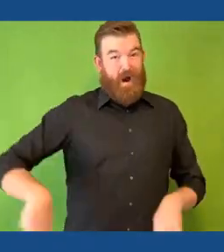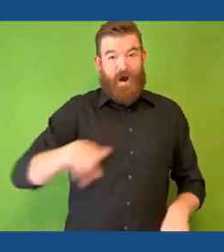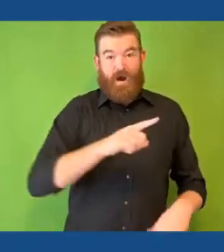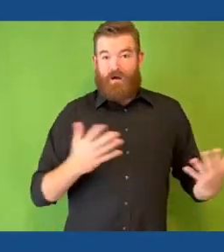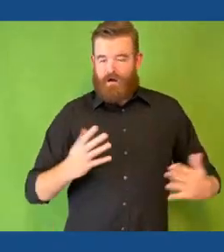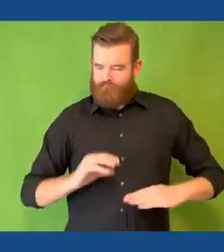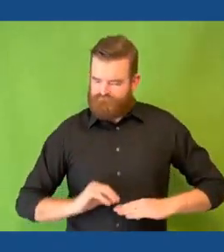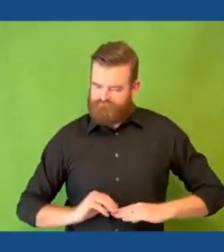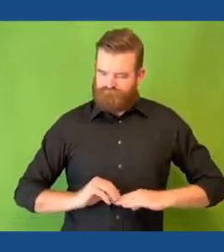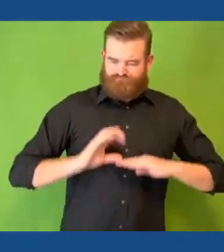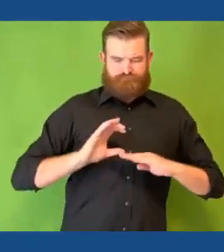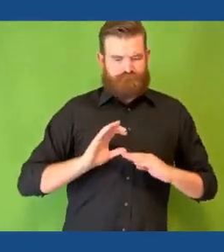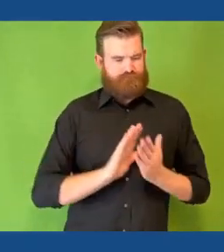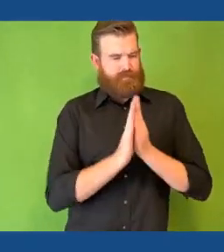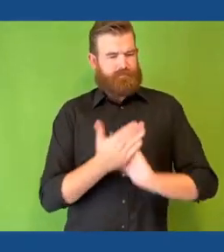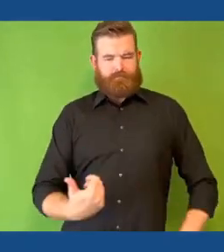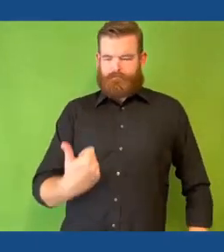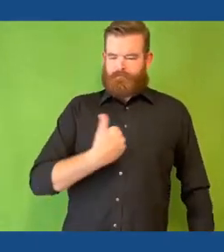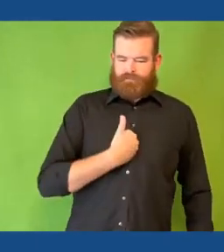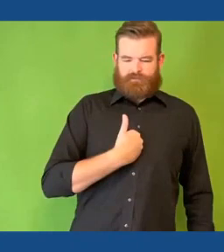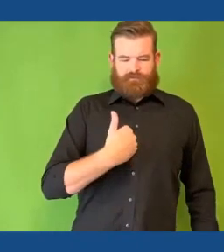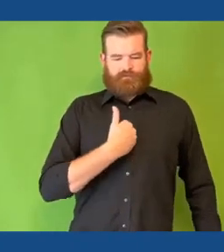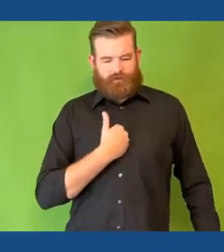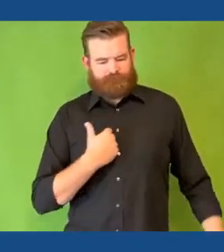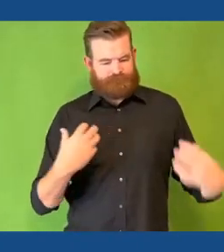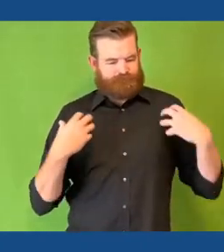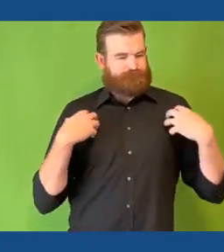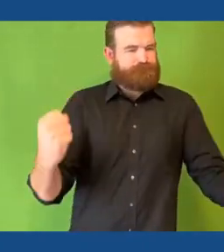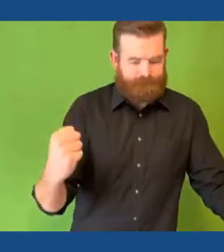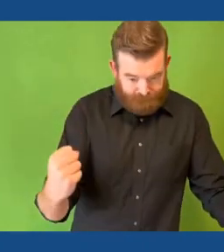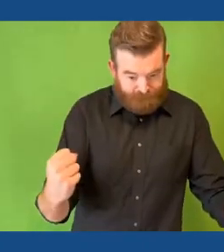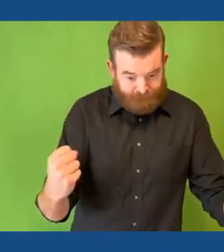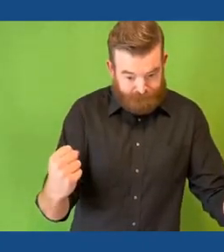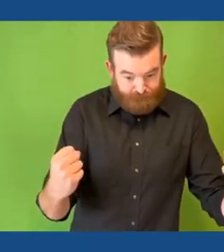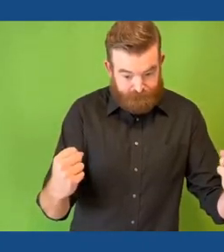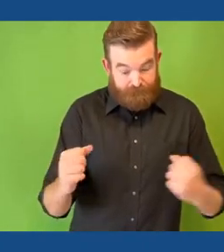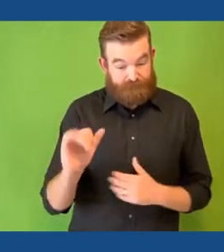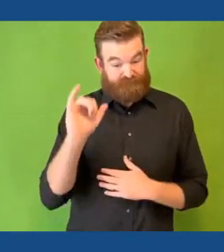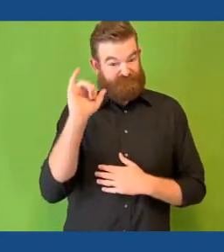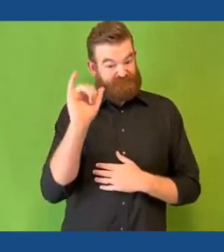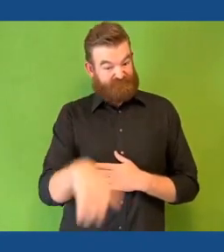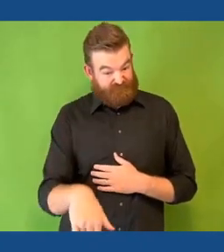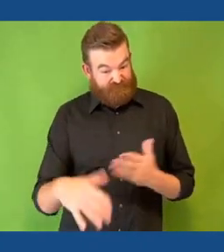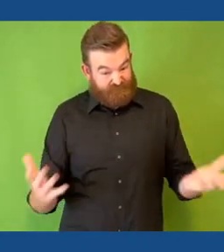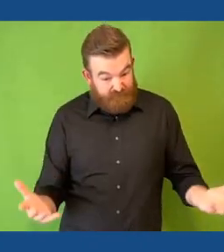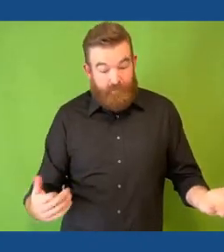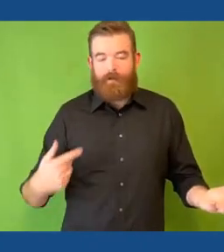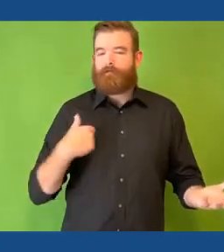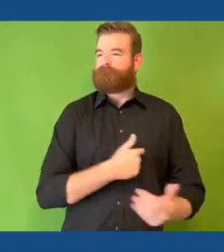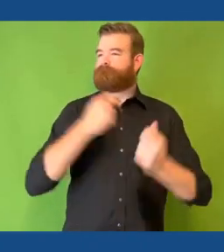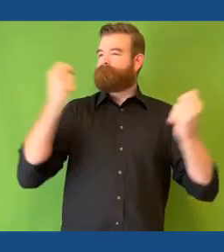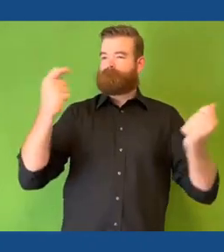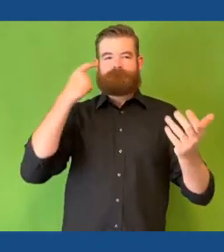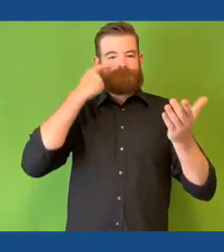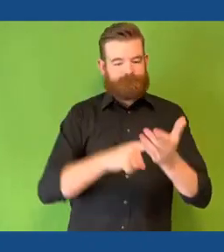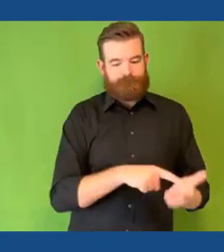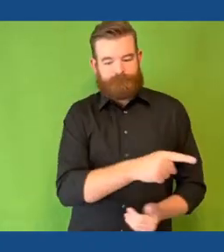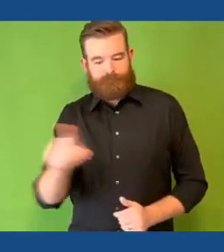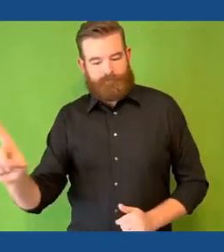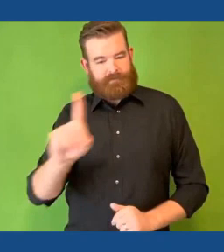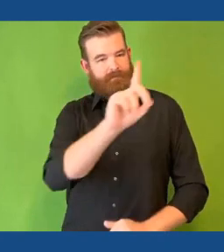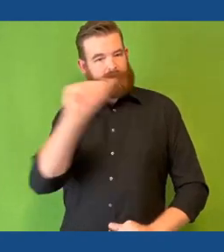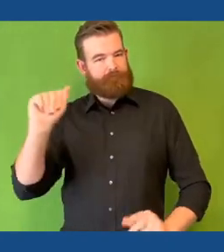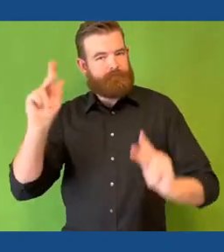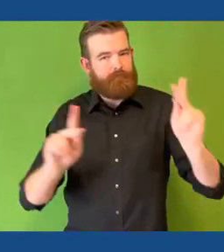things more powerful than the impact of just being ourselves. So today we